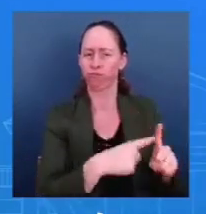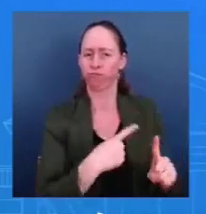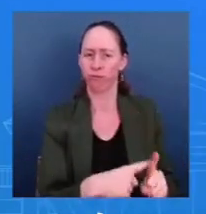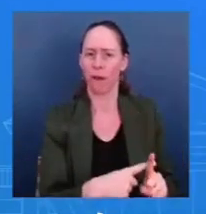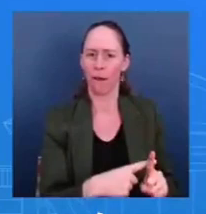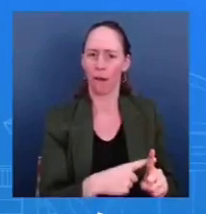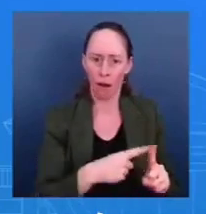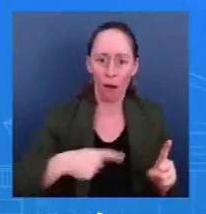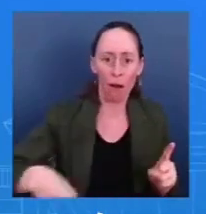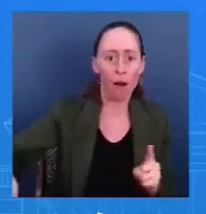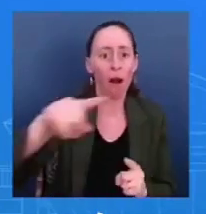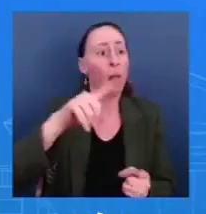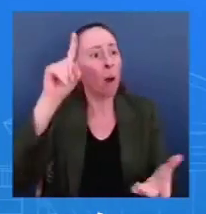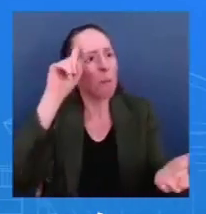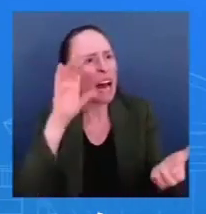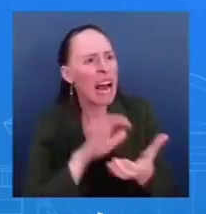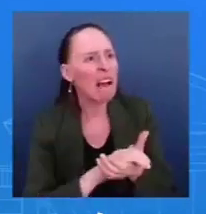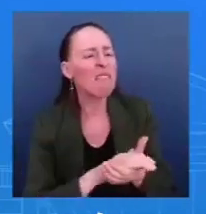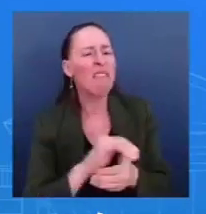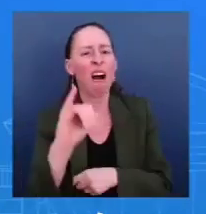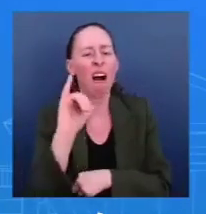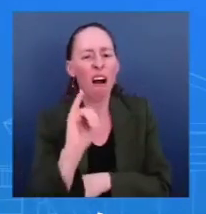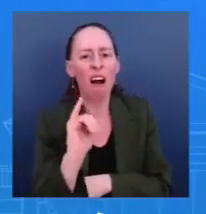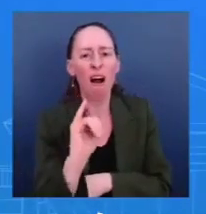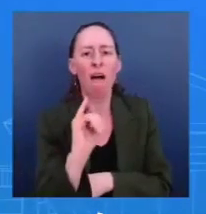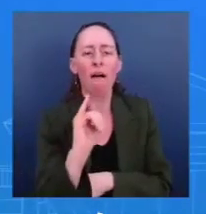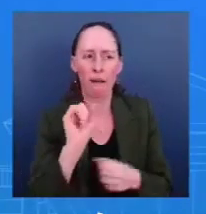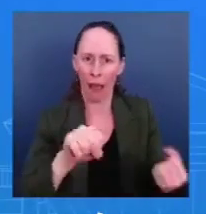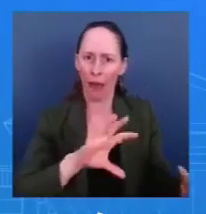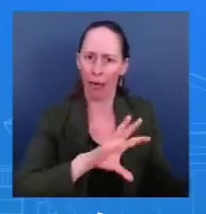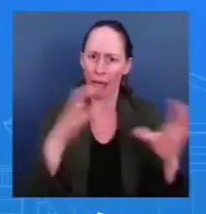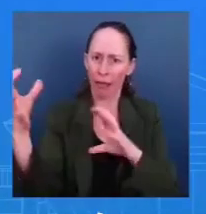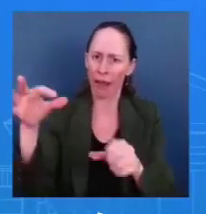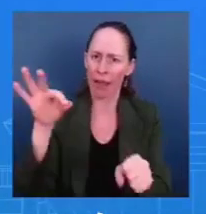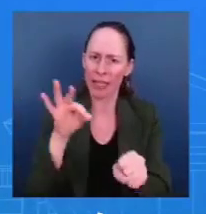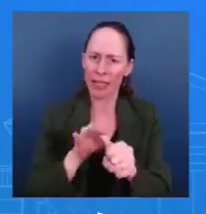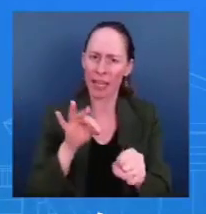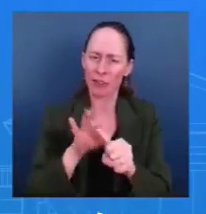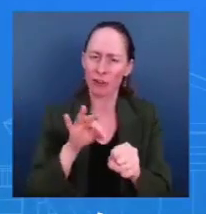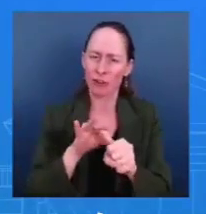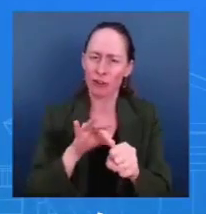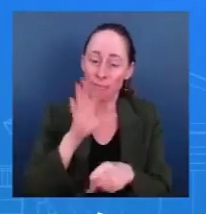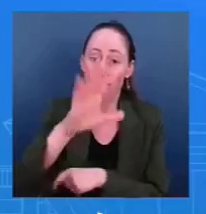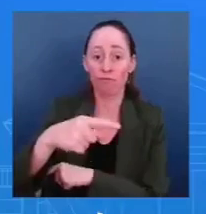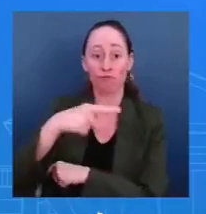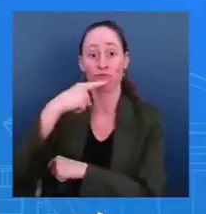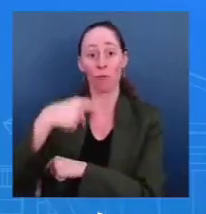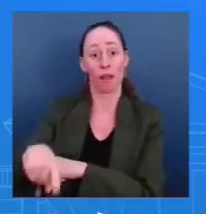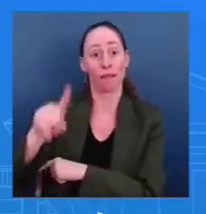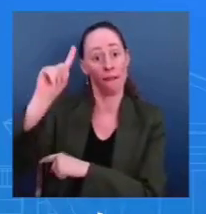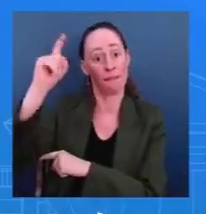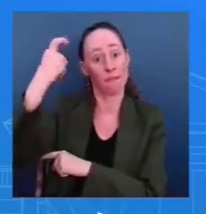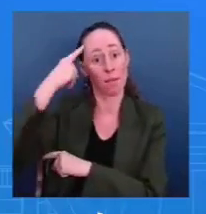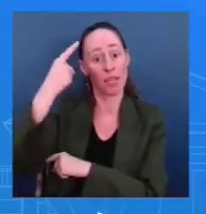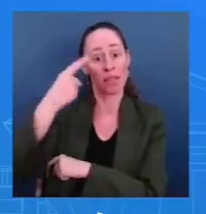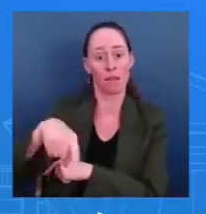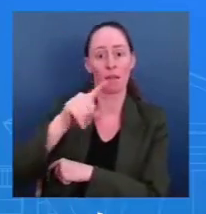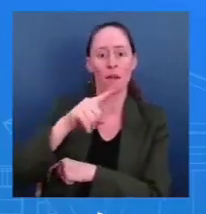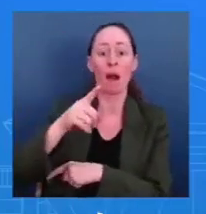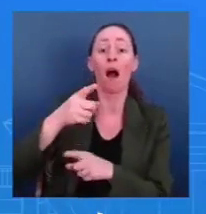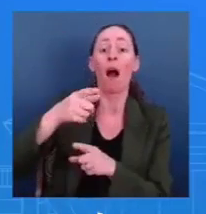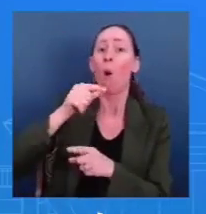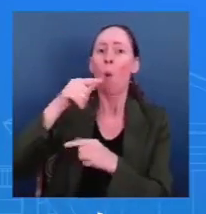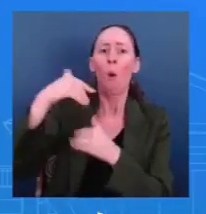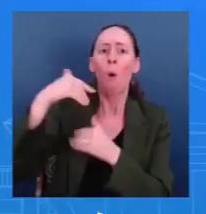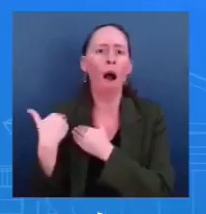propaganda arm of the Kremlin. It is being used to advance covert Russian influence actions. Additionally,